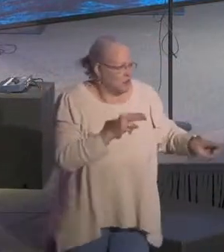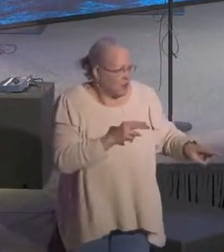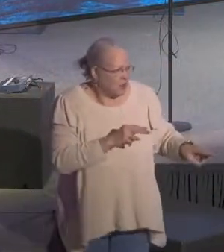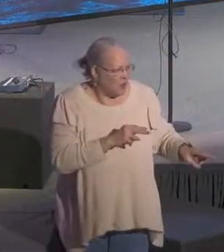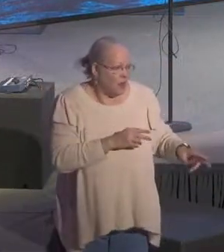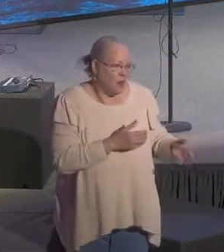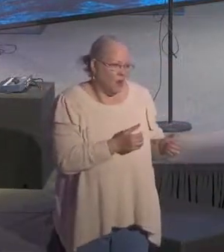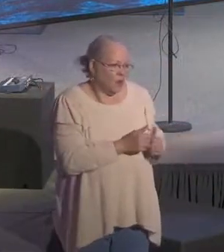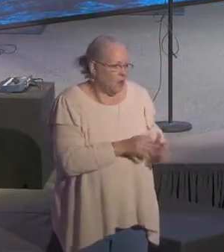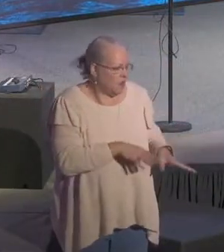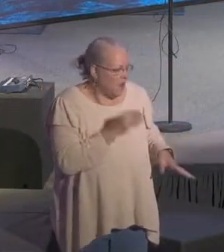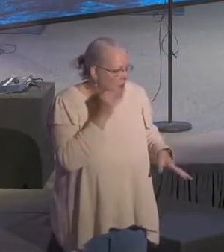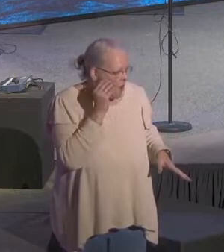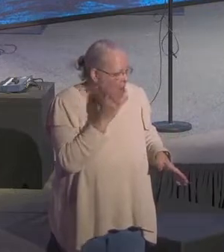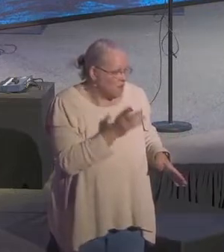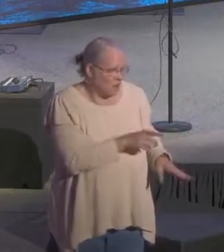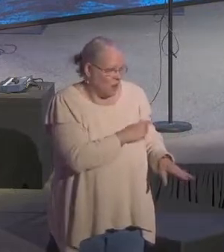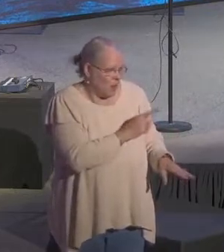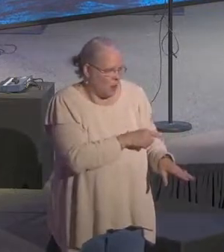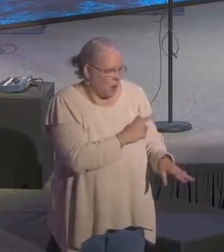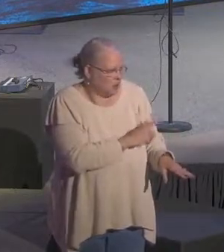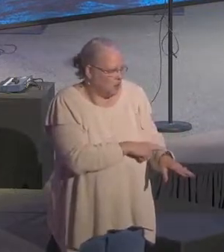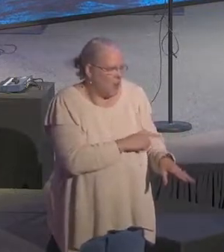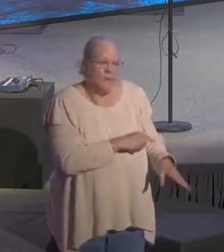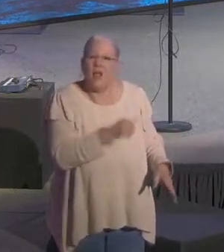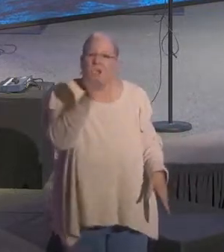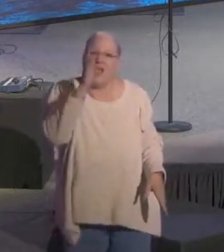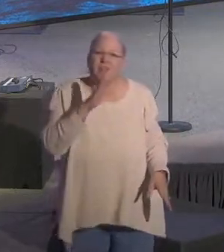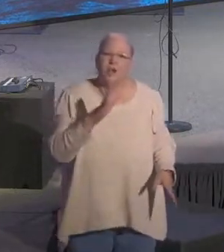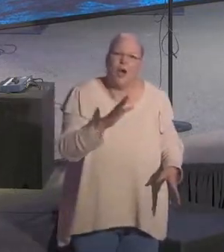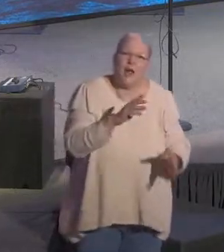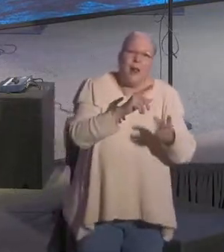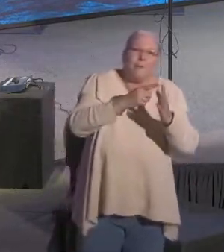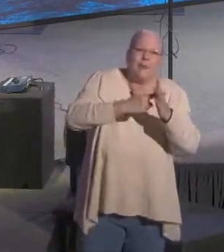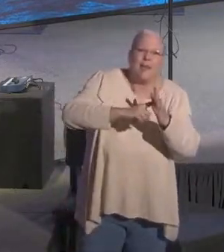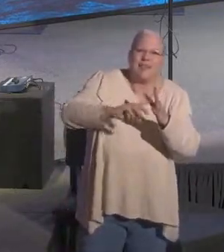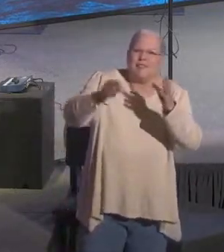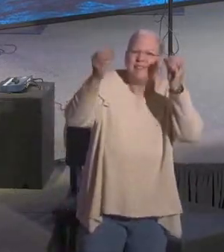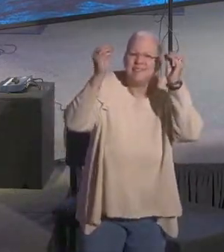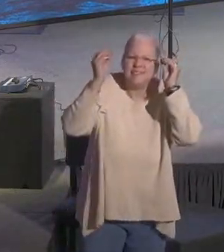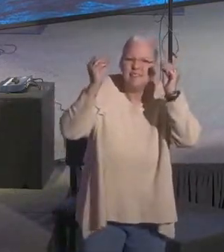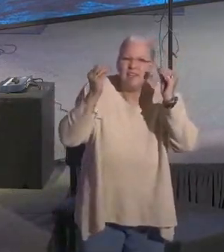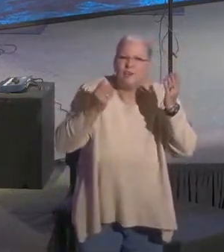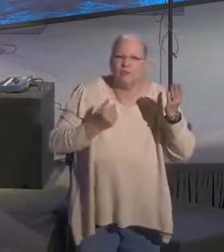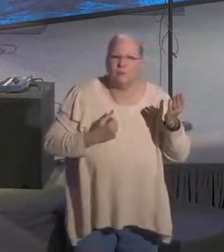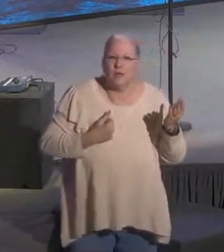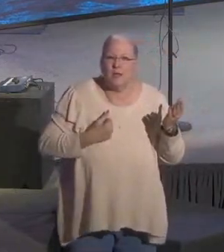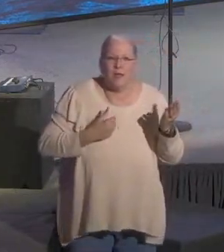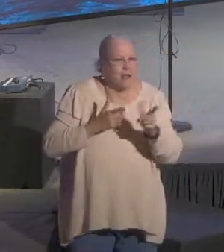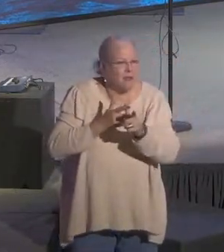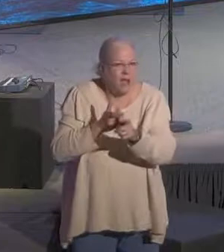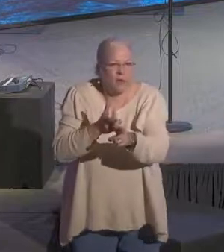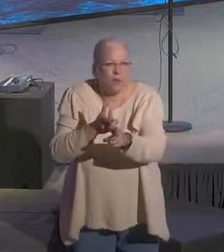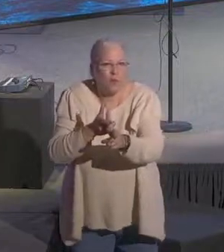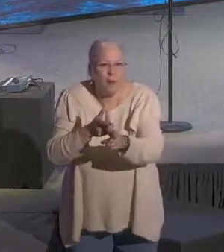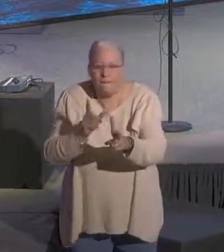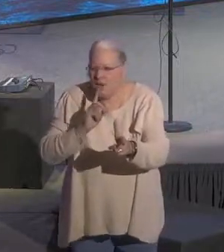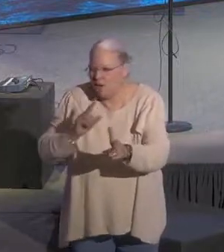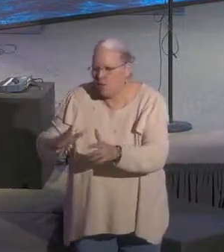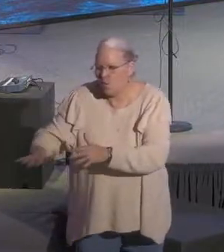homeless, probably had mental illness. And God began to teach me something in that little run down the river that I did not expect.